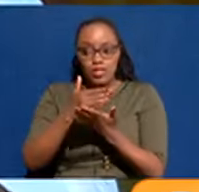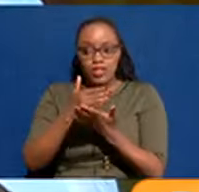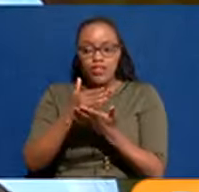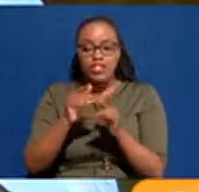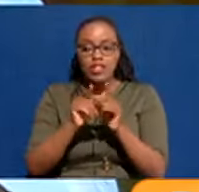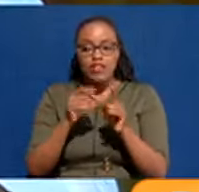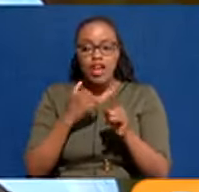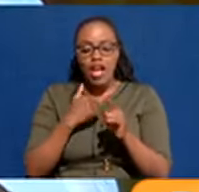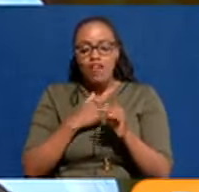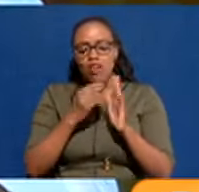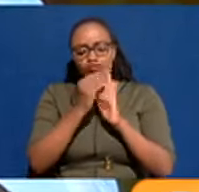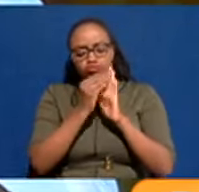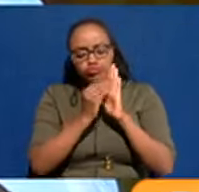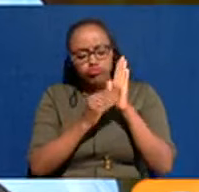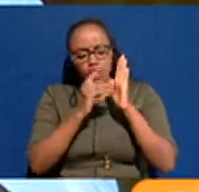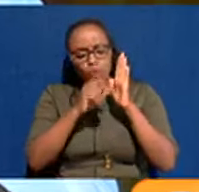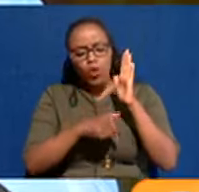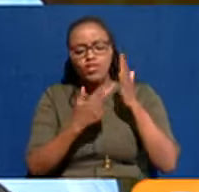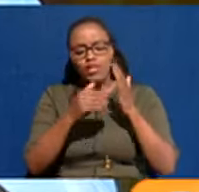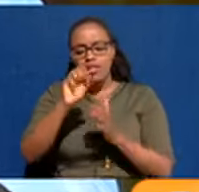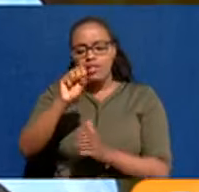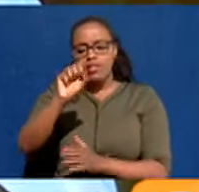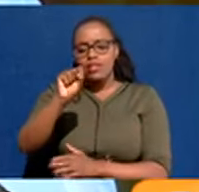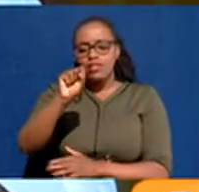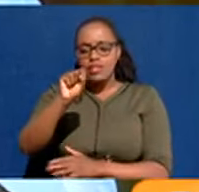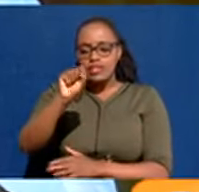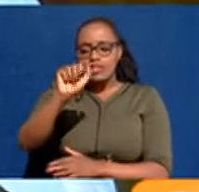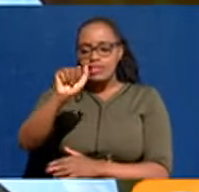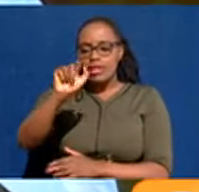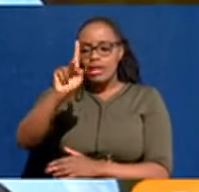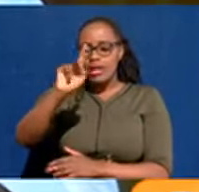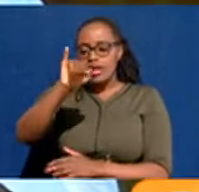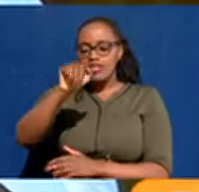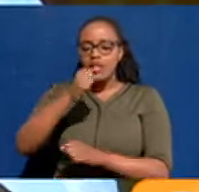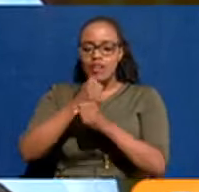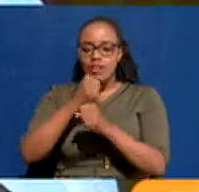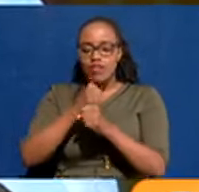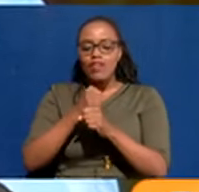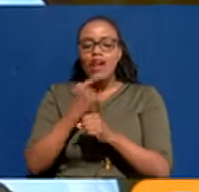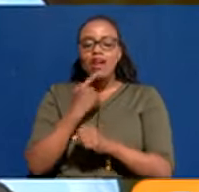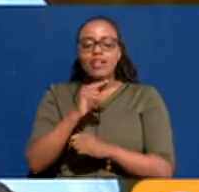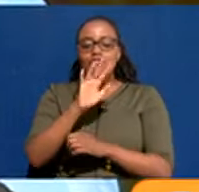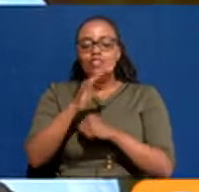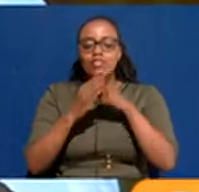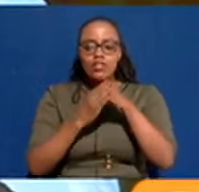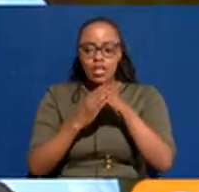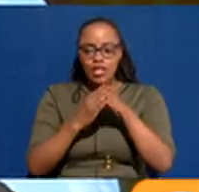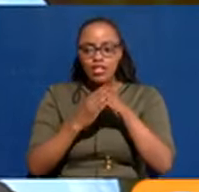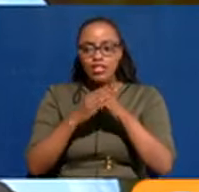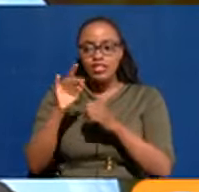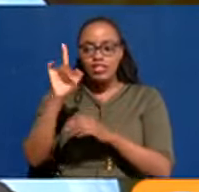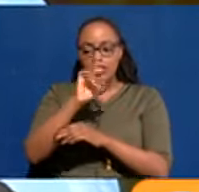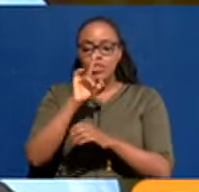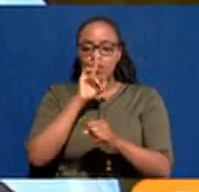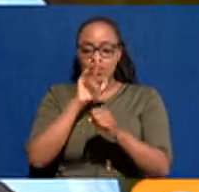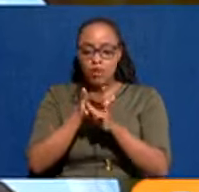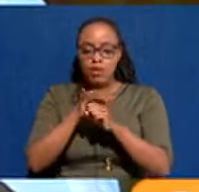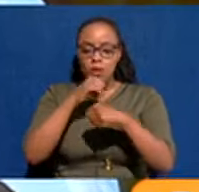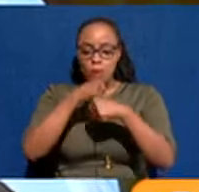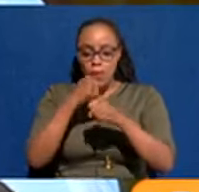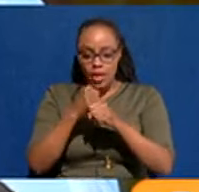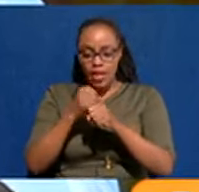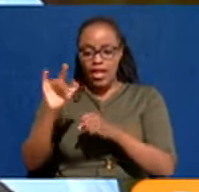We're taking a scorecard of the Sakaja administration. 159 days later, they came into office with a promise to make